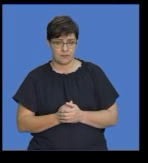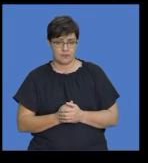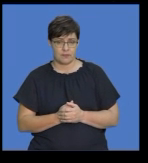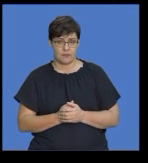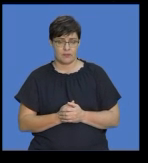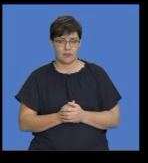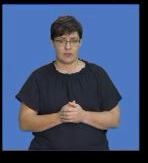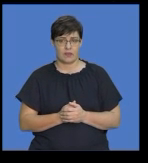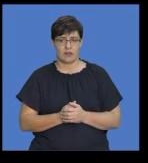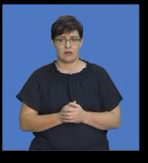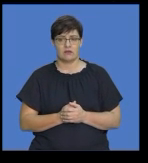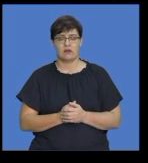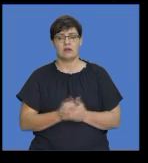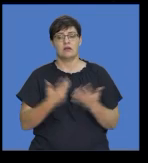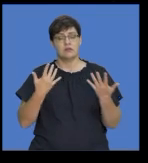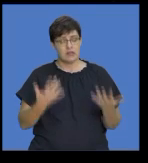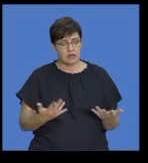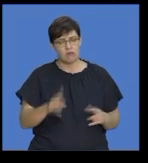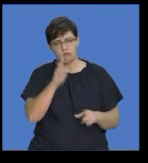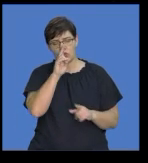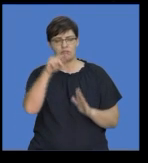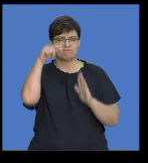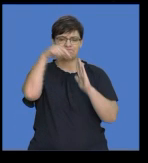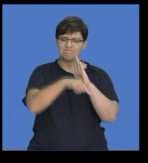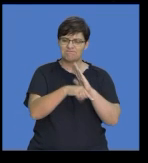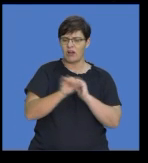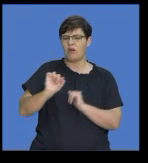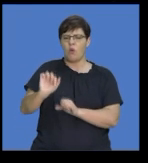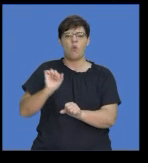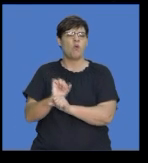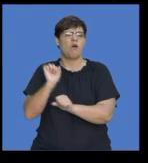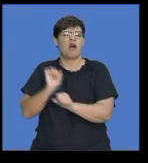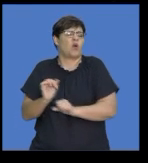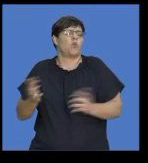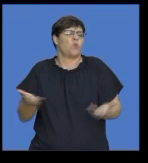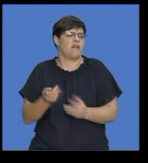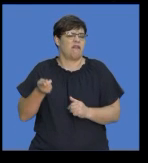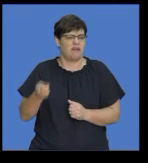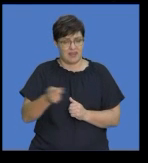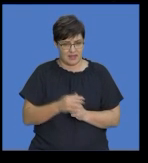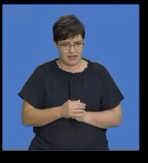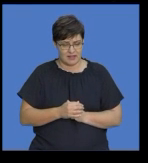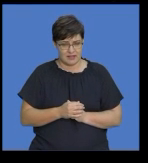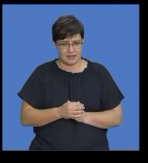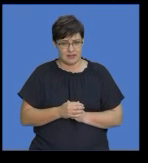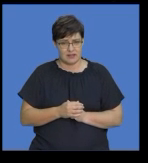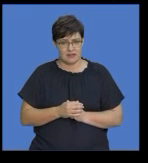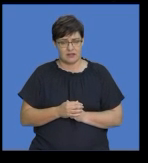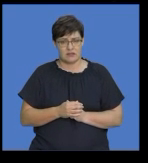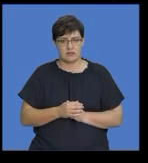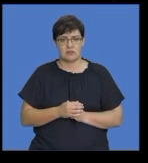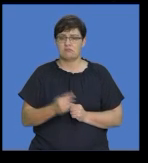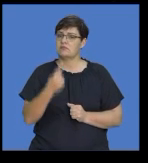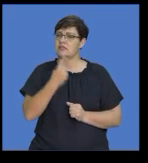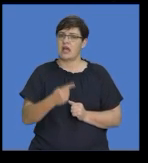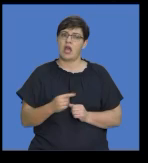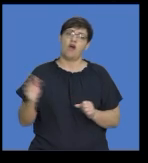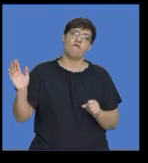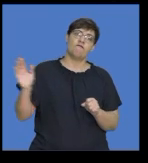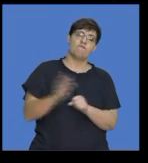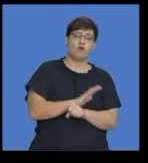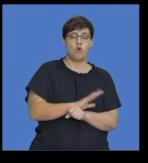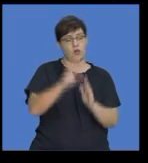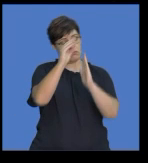if we go on, we look at details about work. You don't need to write a full